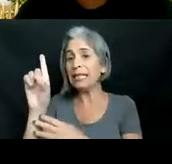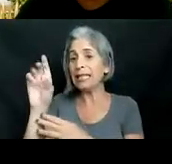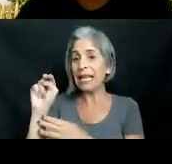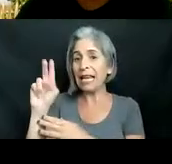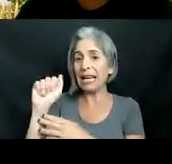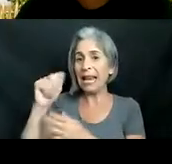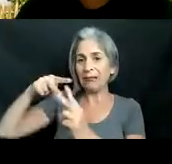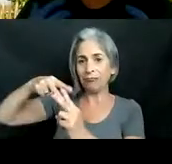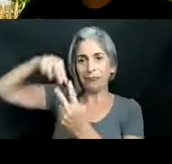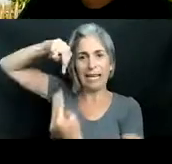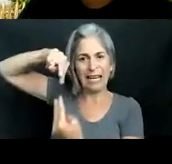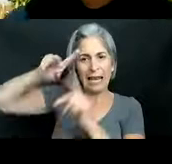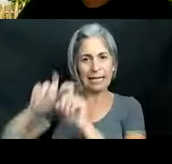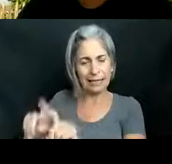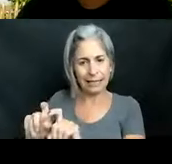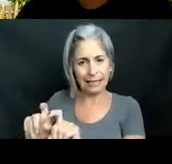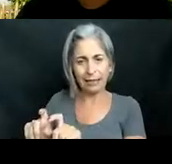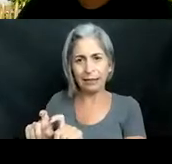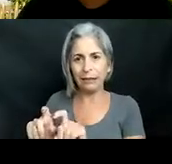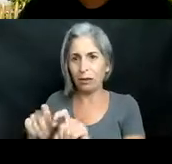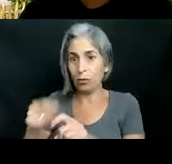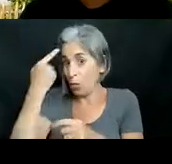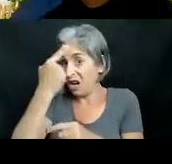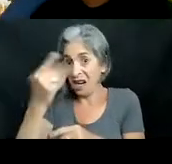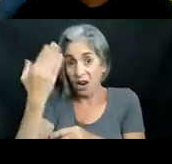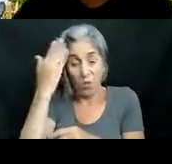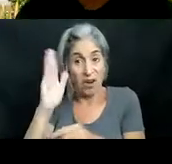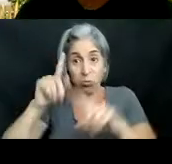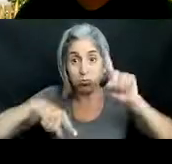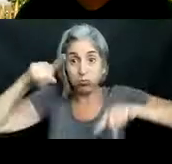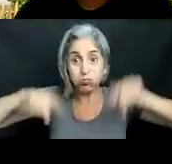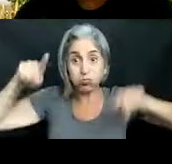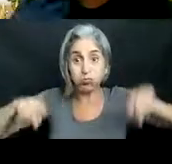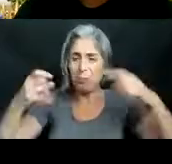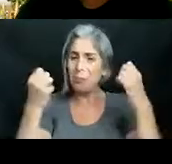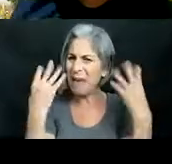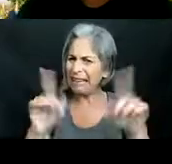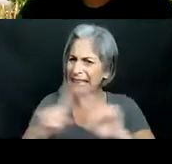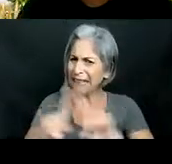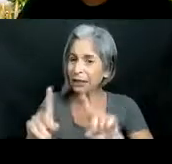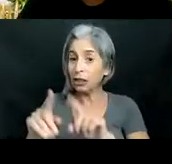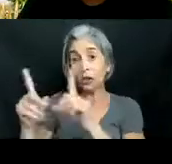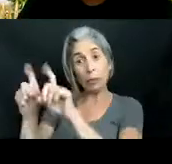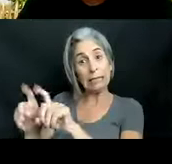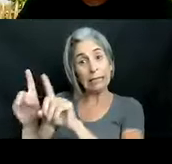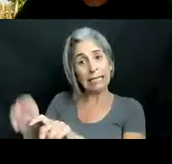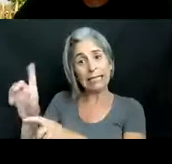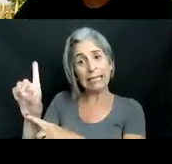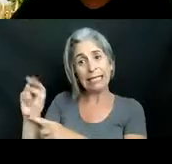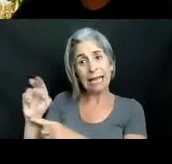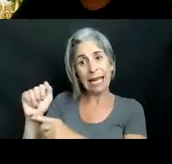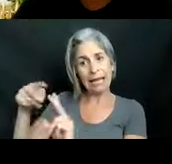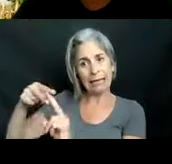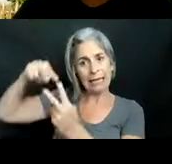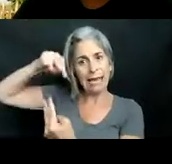look alike um we did not know there were so many different species until we started doing dna testing because we were so concerned about them and